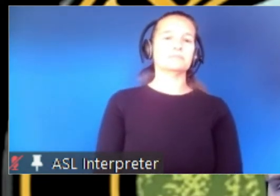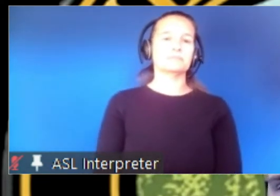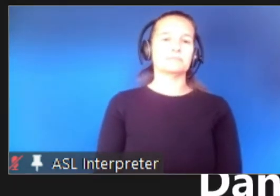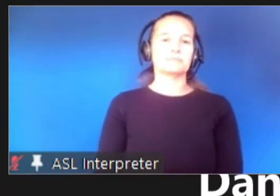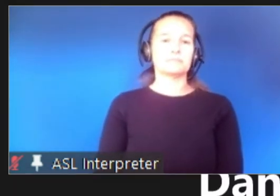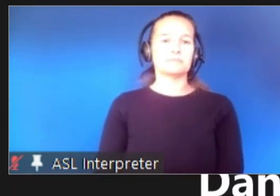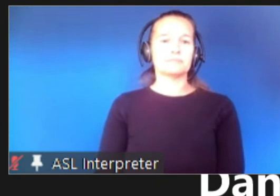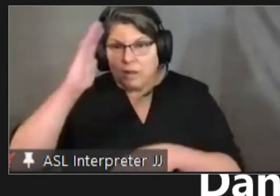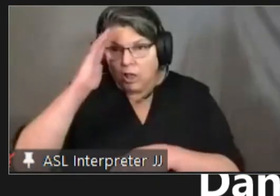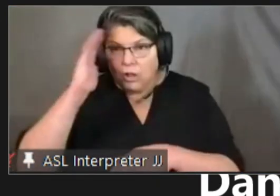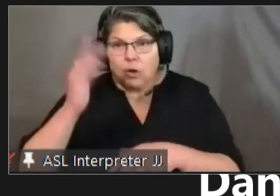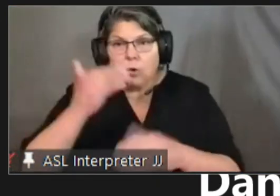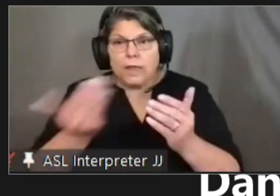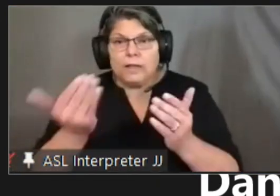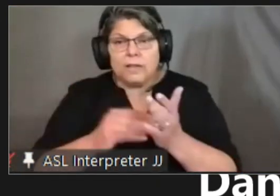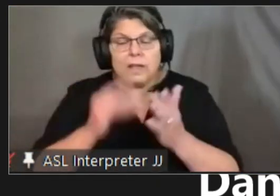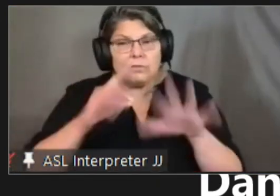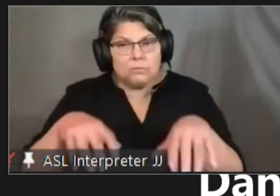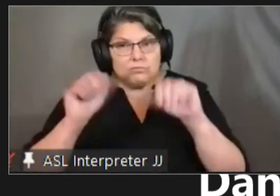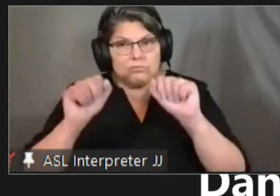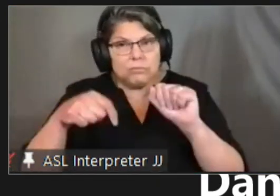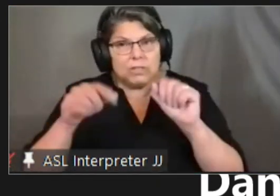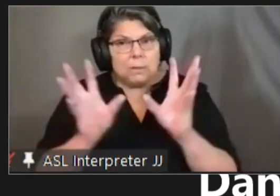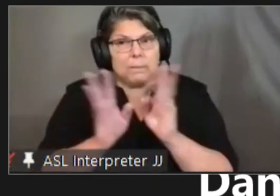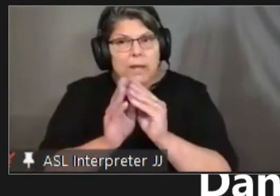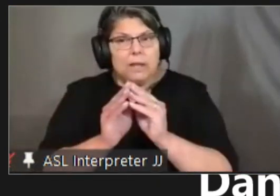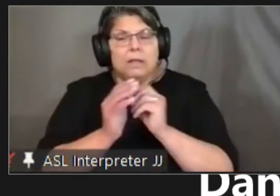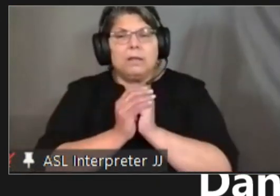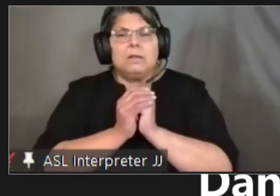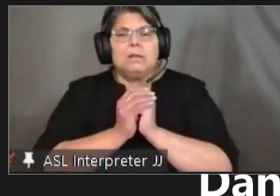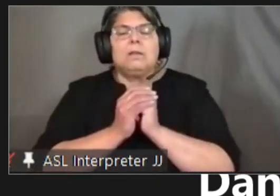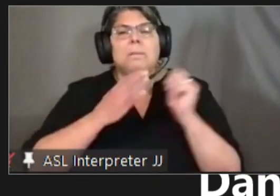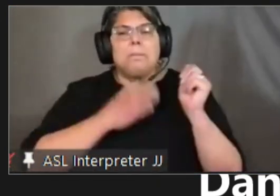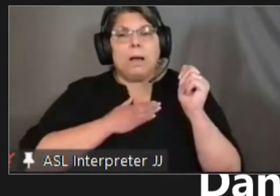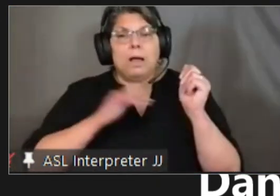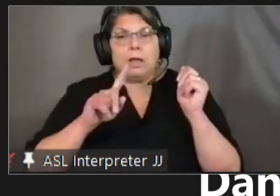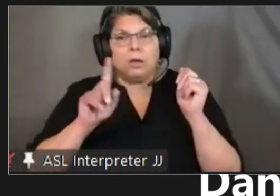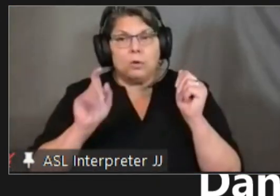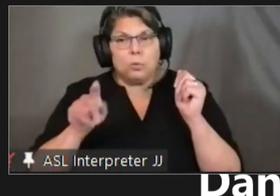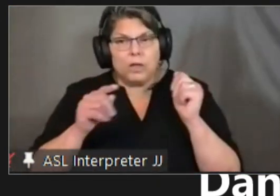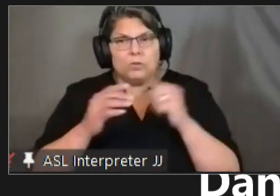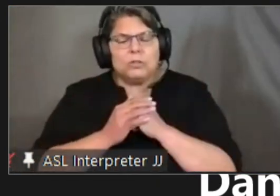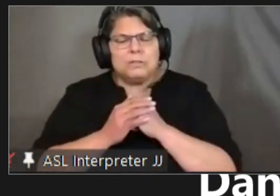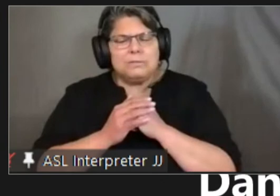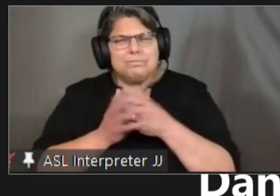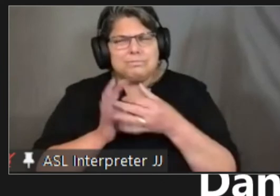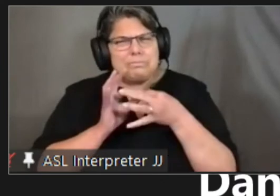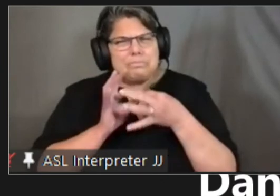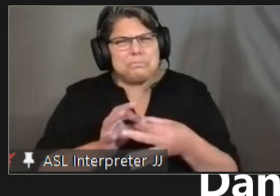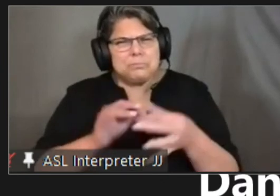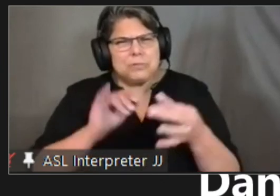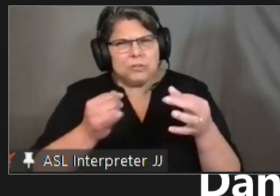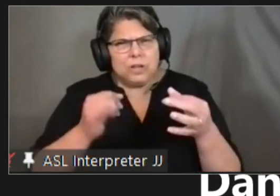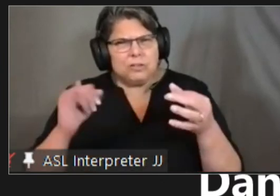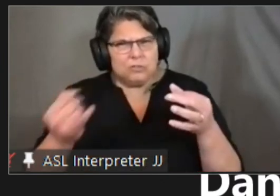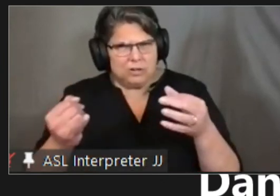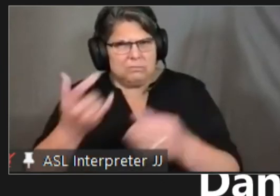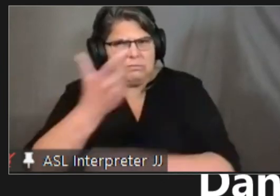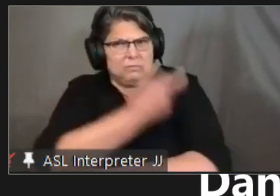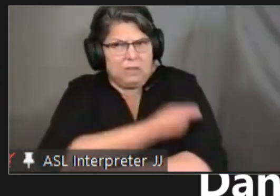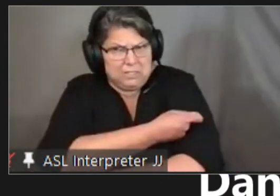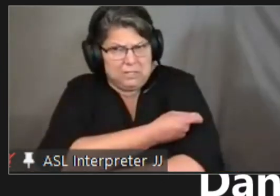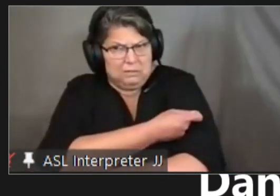hello thanks again for having the meeting here so my question in regards to the johnson johnson vaccine